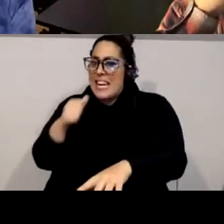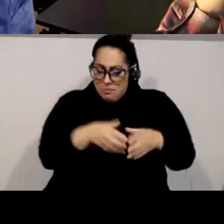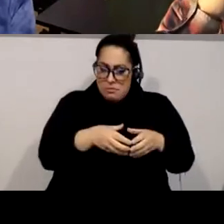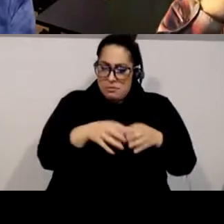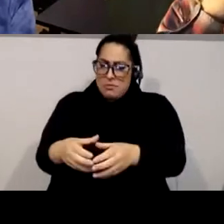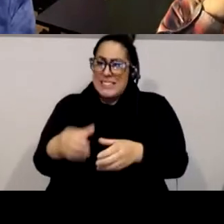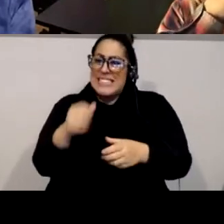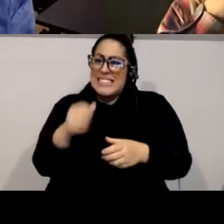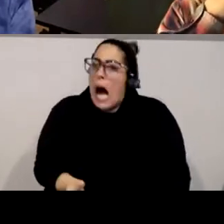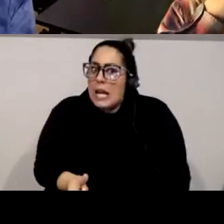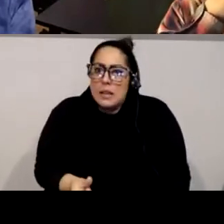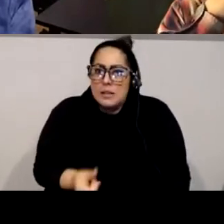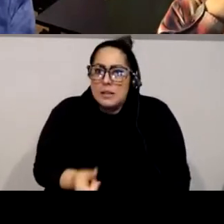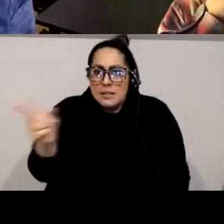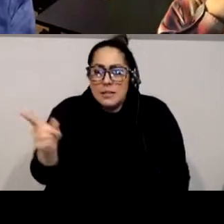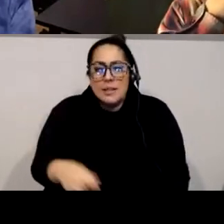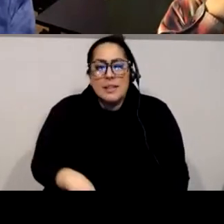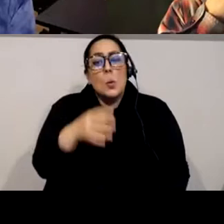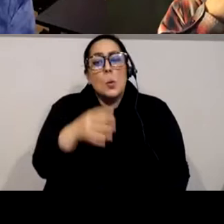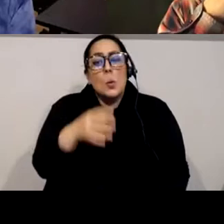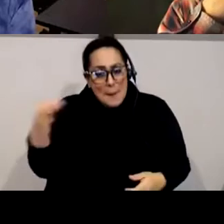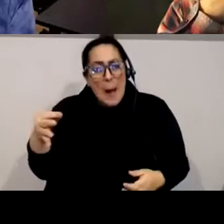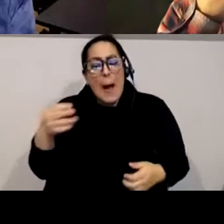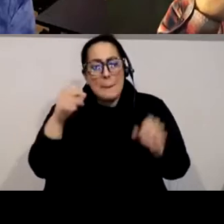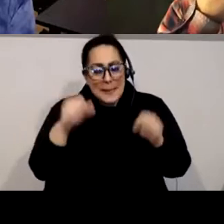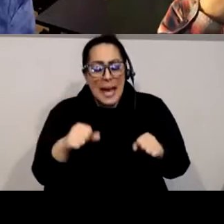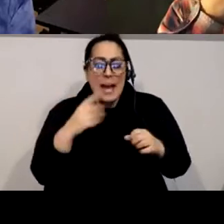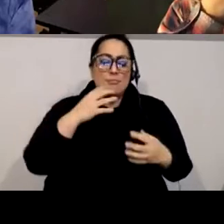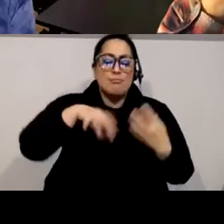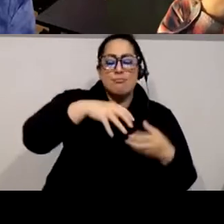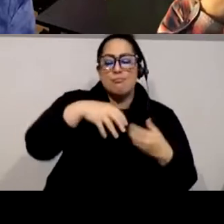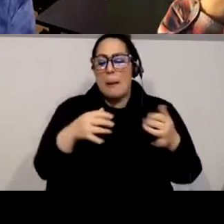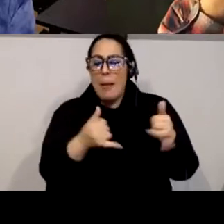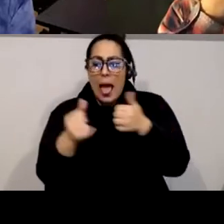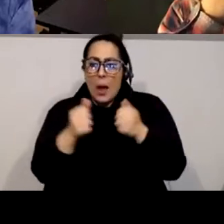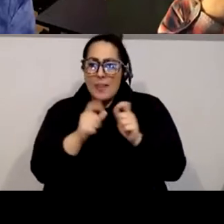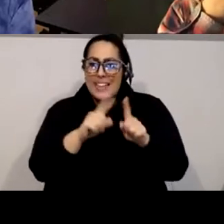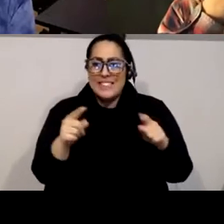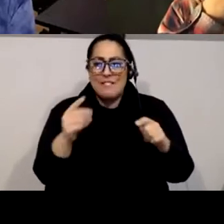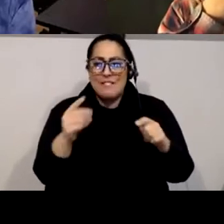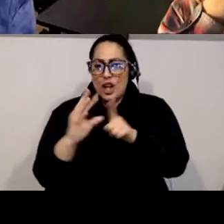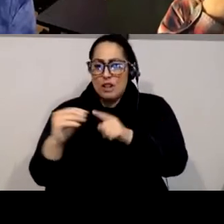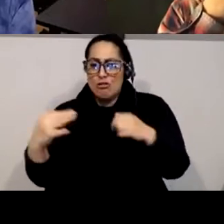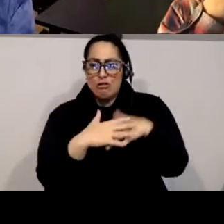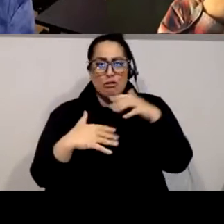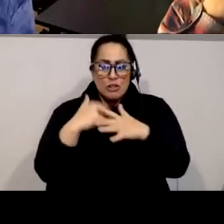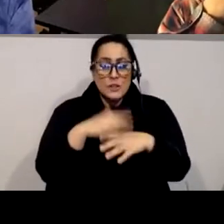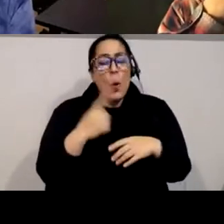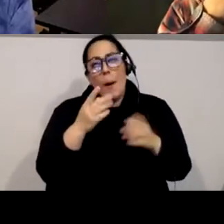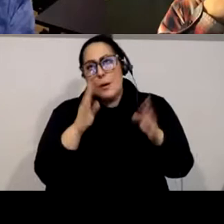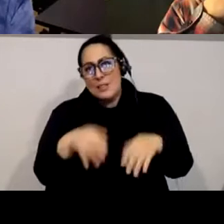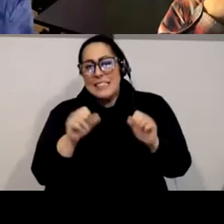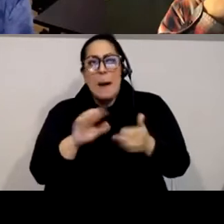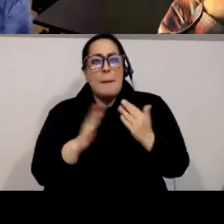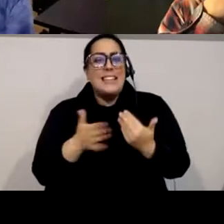hip-hop is is one blueprint so and as much as one could you know get annoyed and say